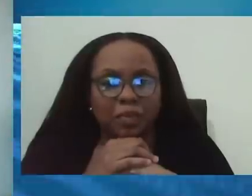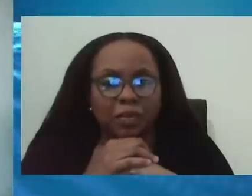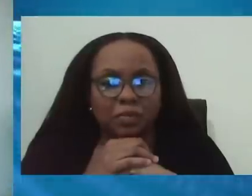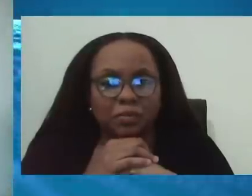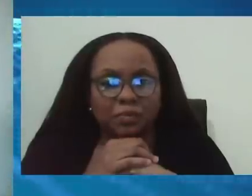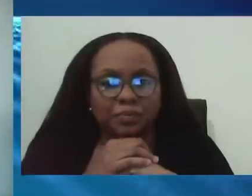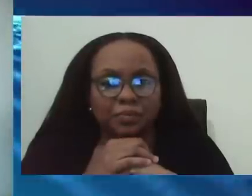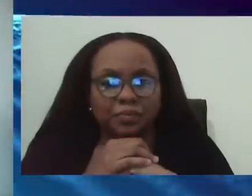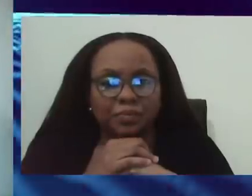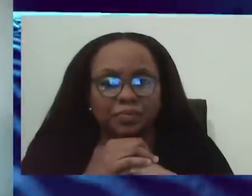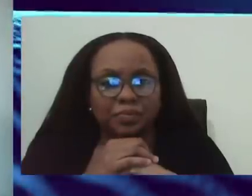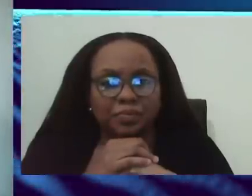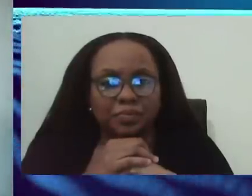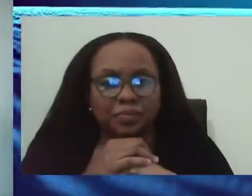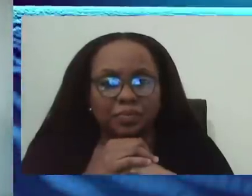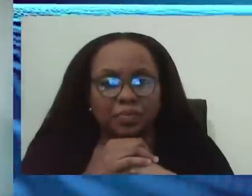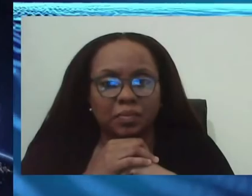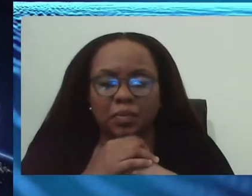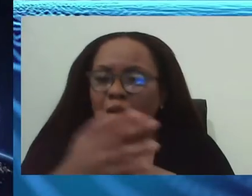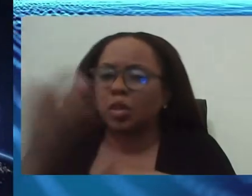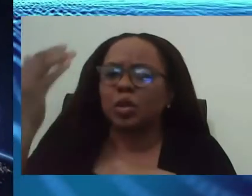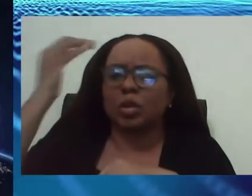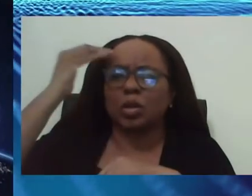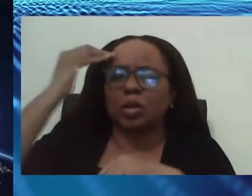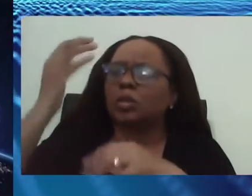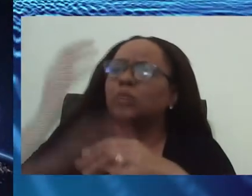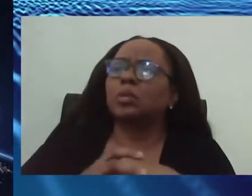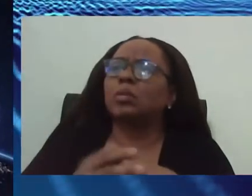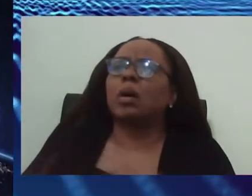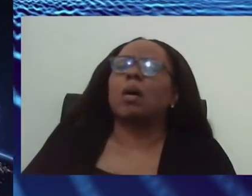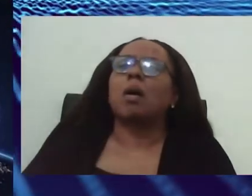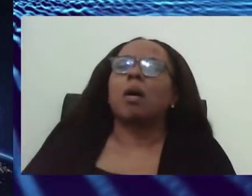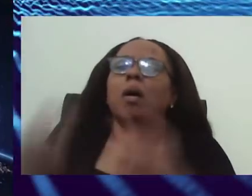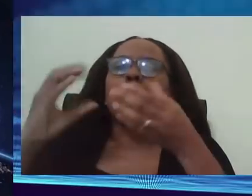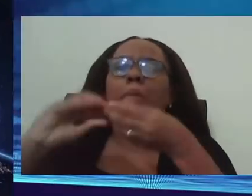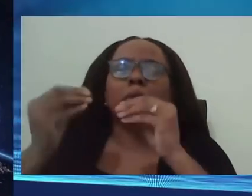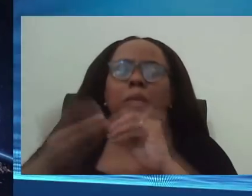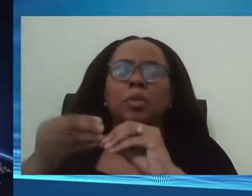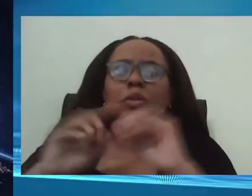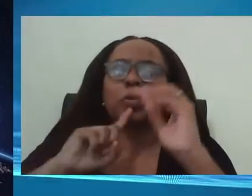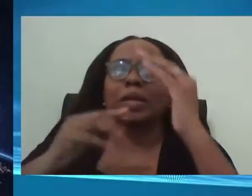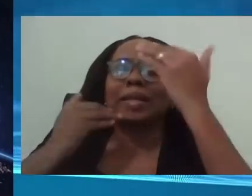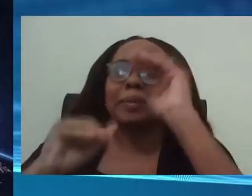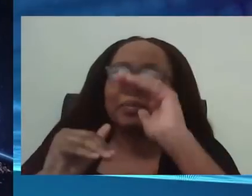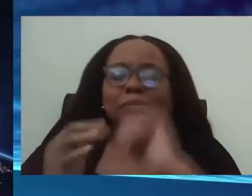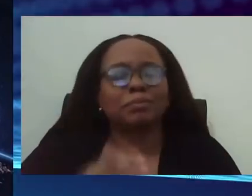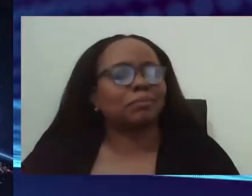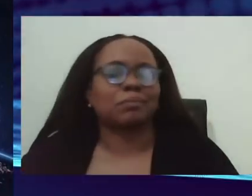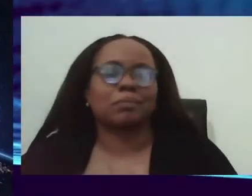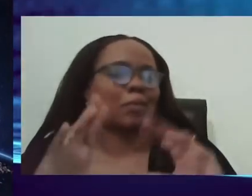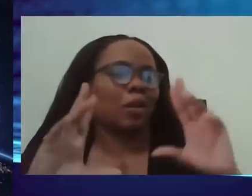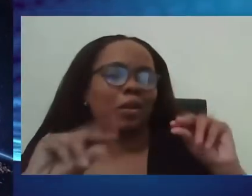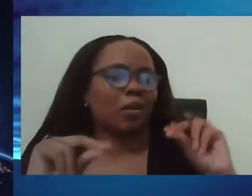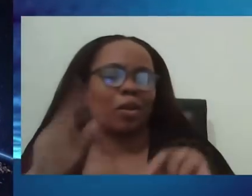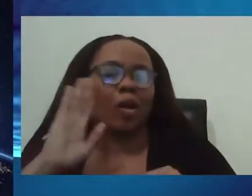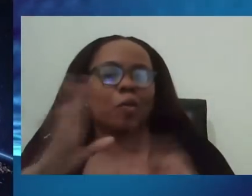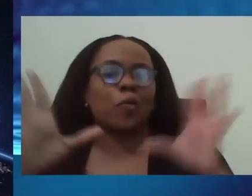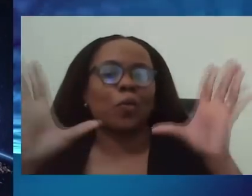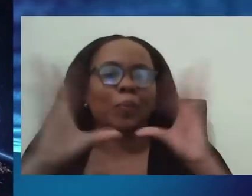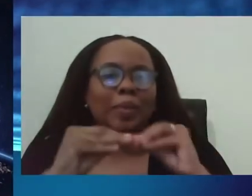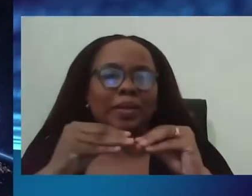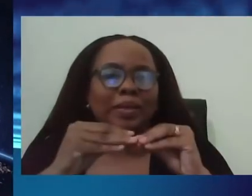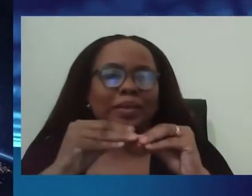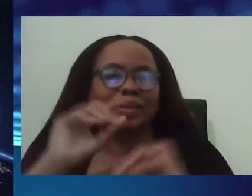cutoff point might be? No, we have not decided what that trigger is. We are supposed to hopefully meet either later on today or